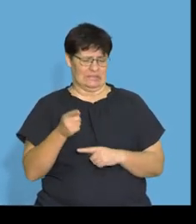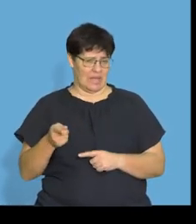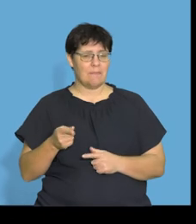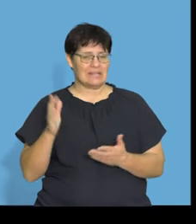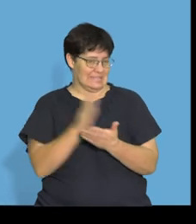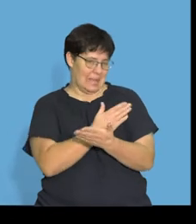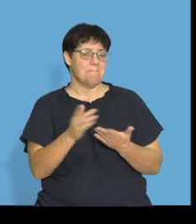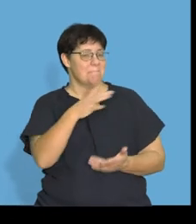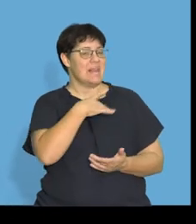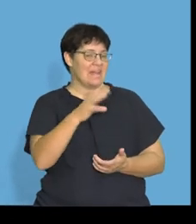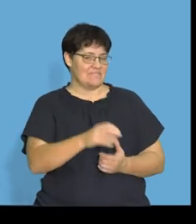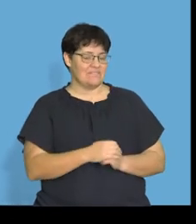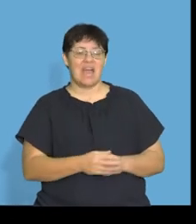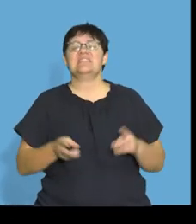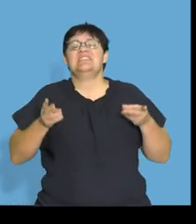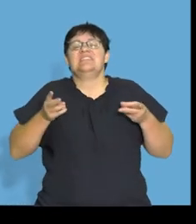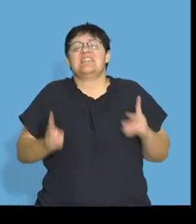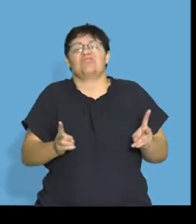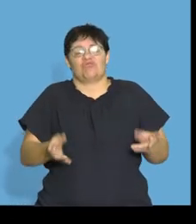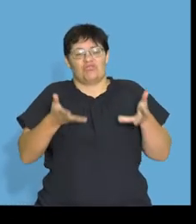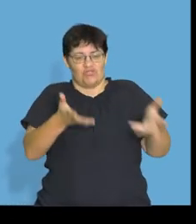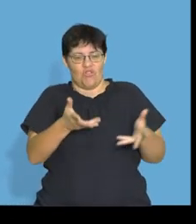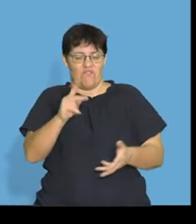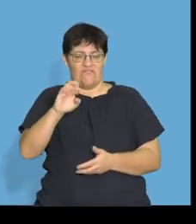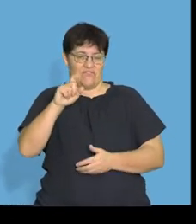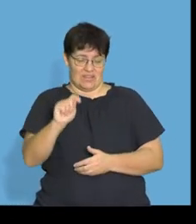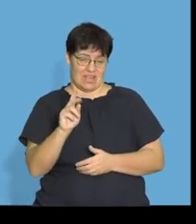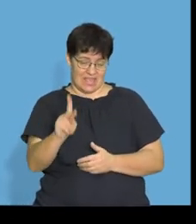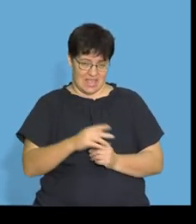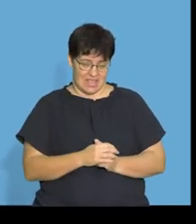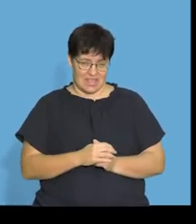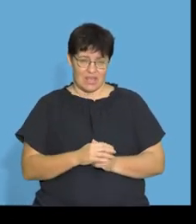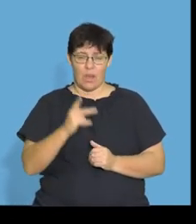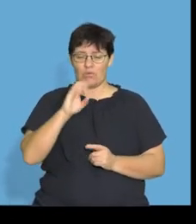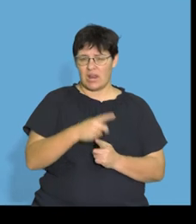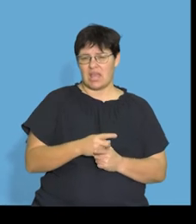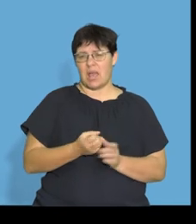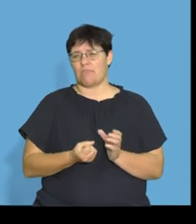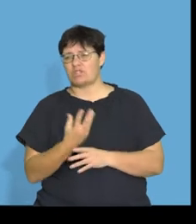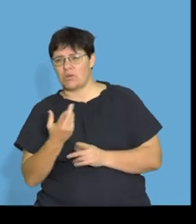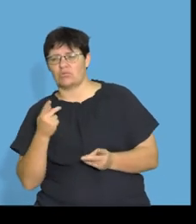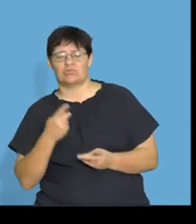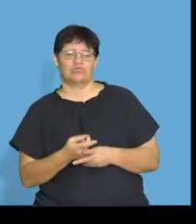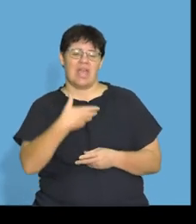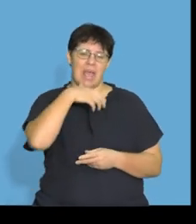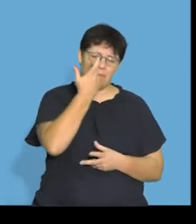don't like green vegetables, but these I like, some of them, right? These are natural sources of vitamin K. Broccoli, brussel